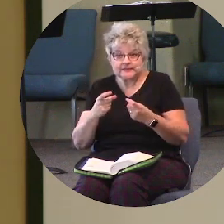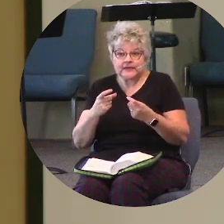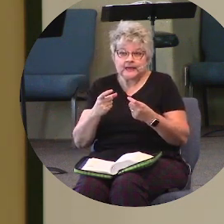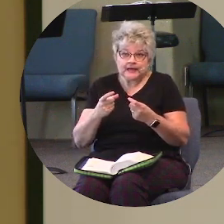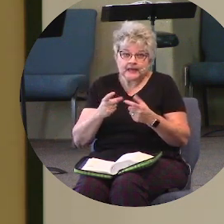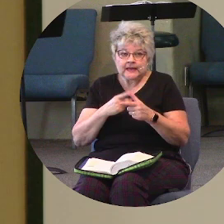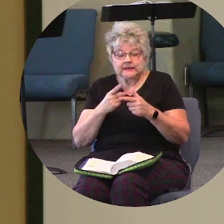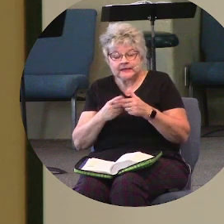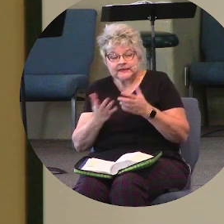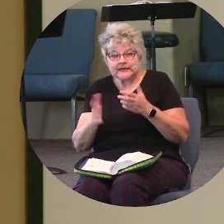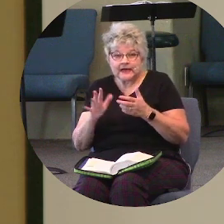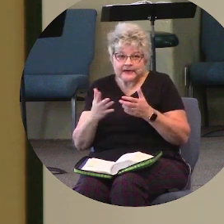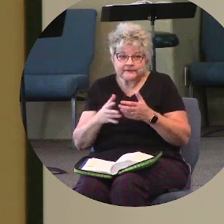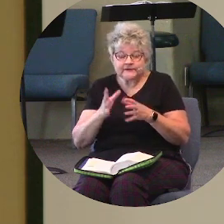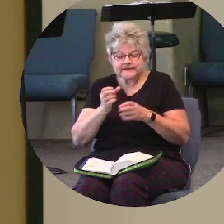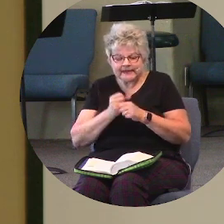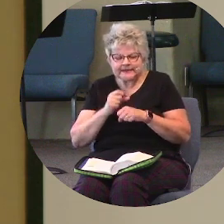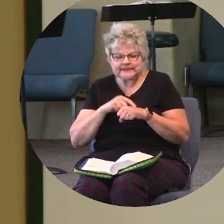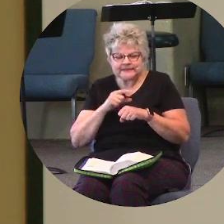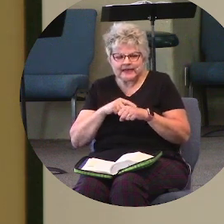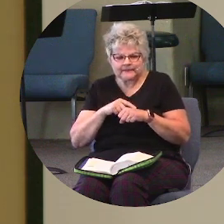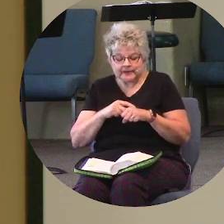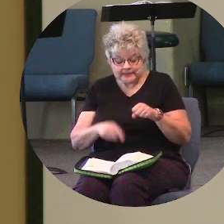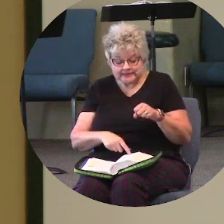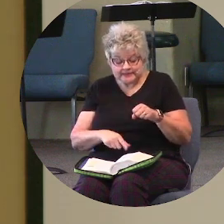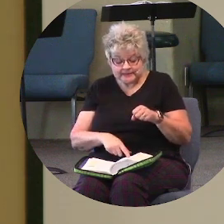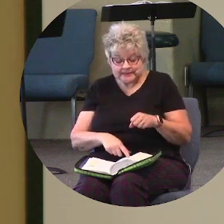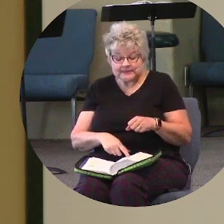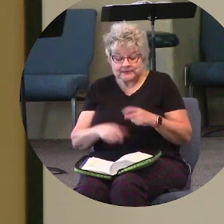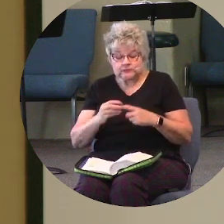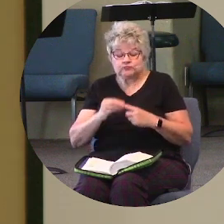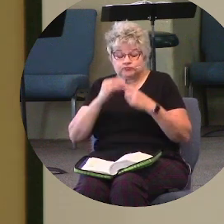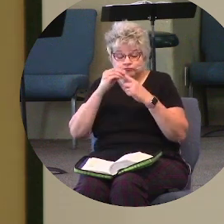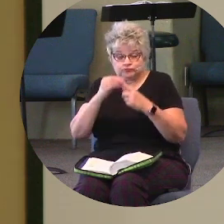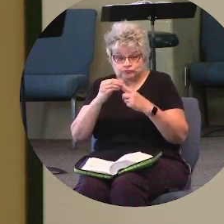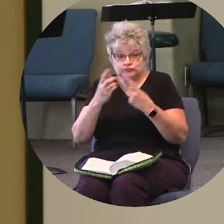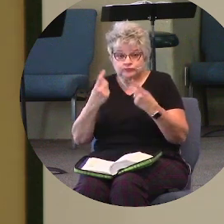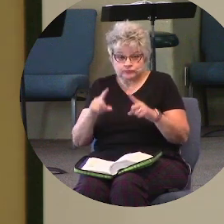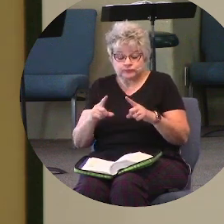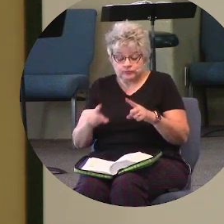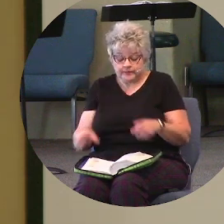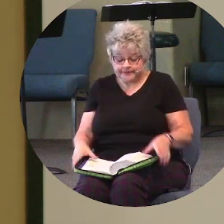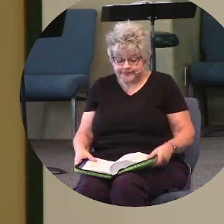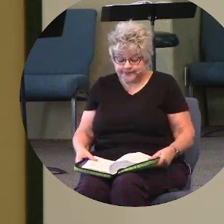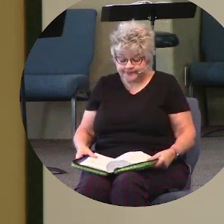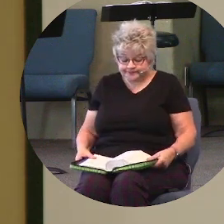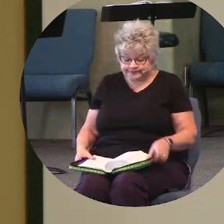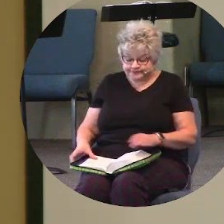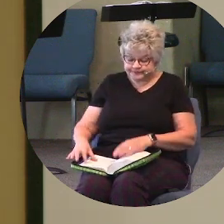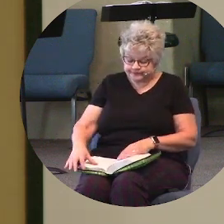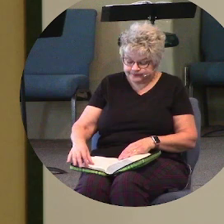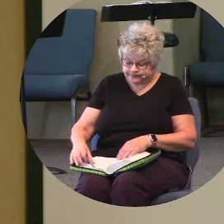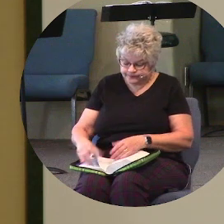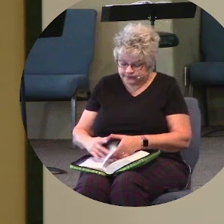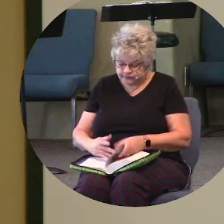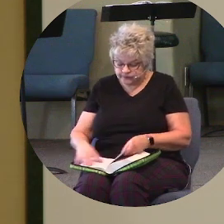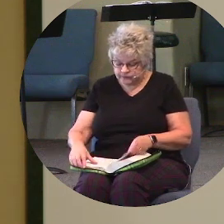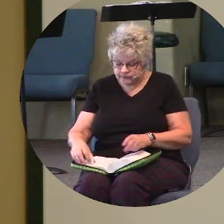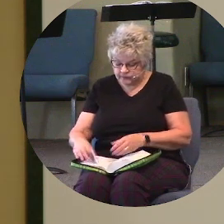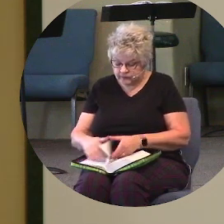take this time, because it's a very special occasion, to kind of do some